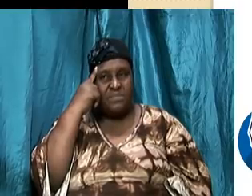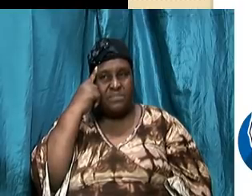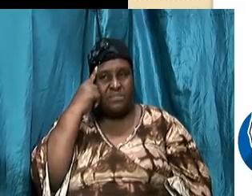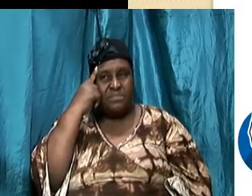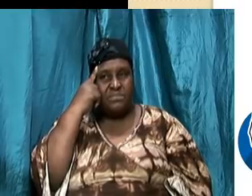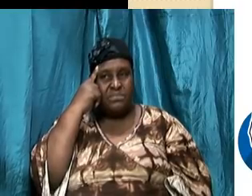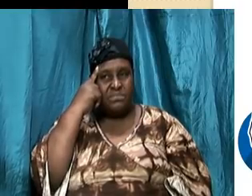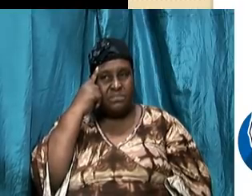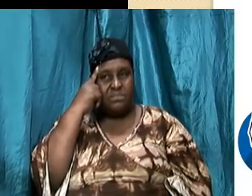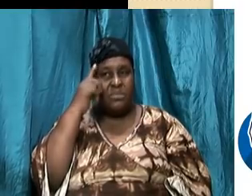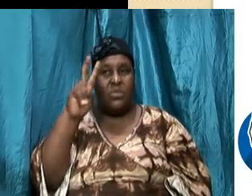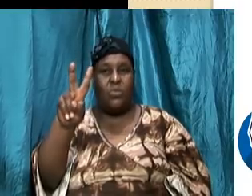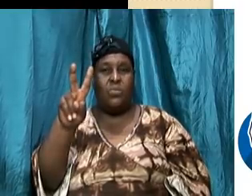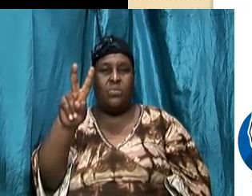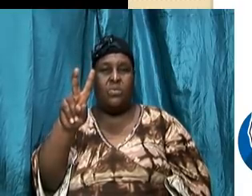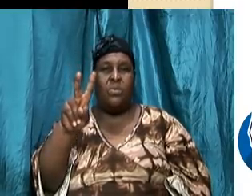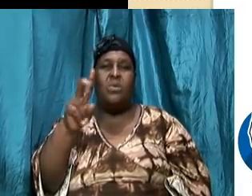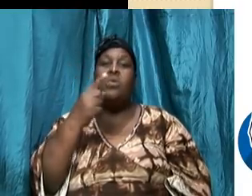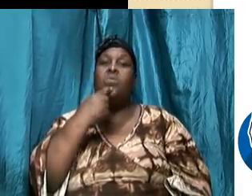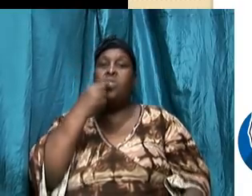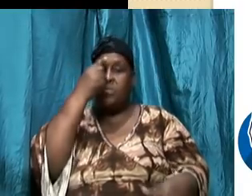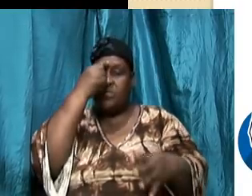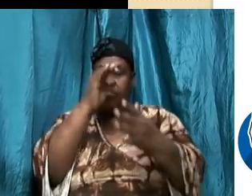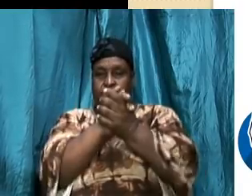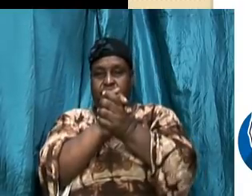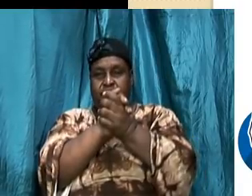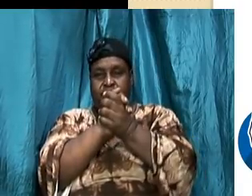two wrong believing